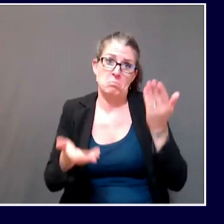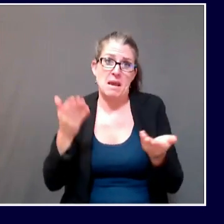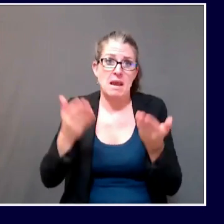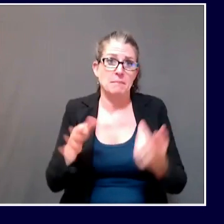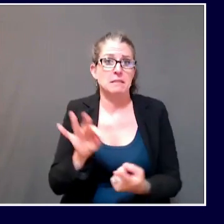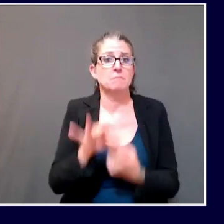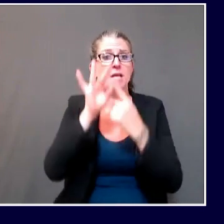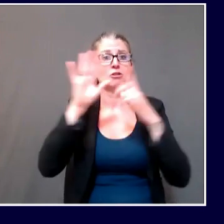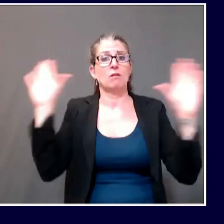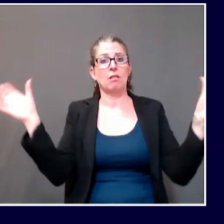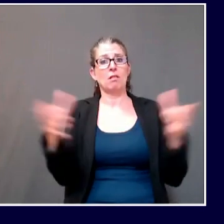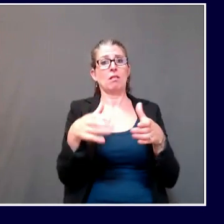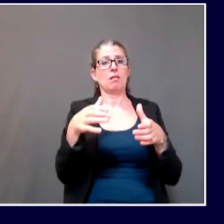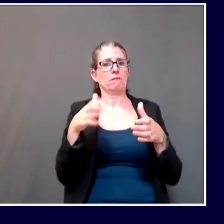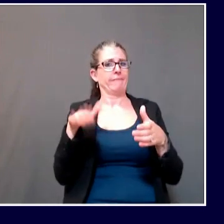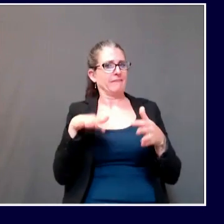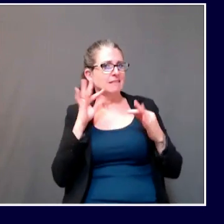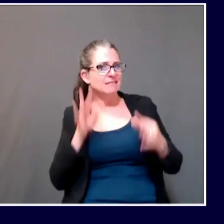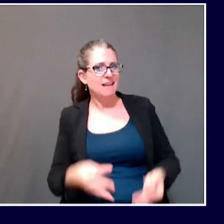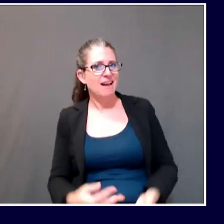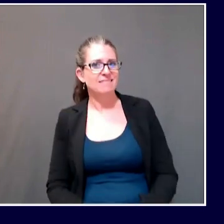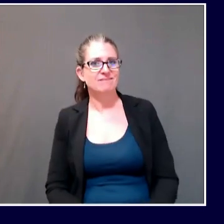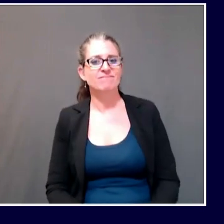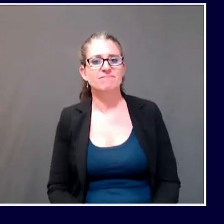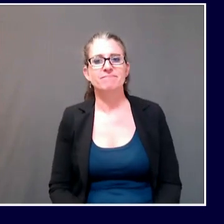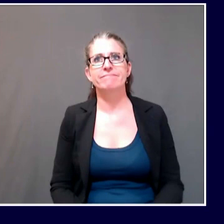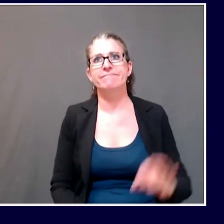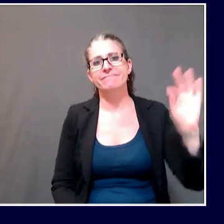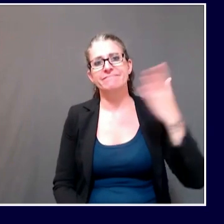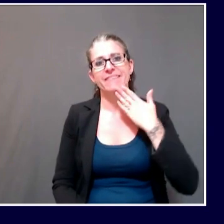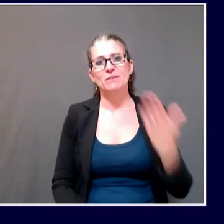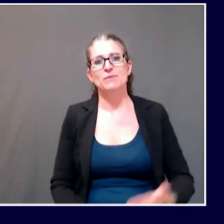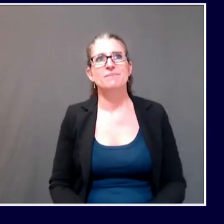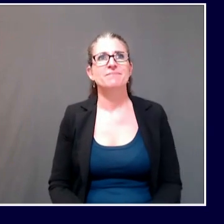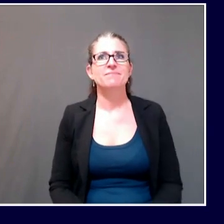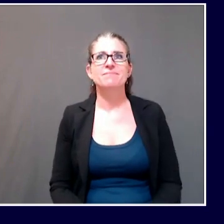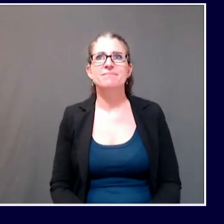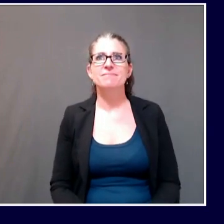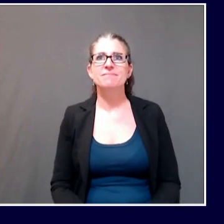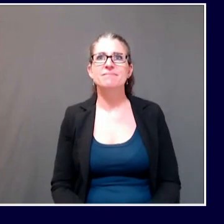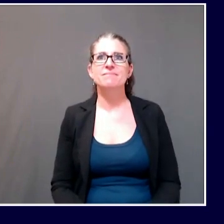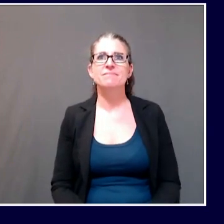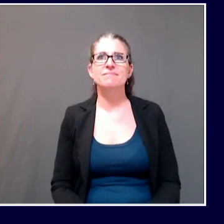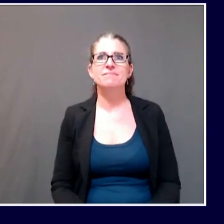Thank you, Governor. Thank you. I'm turn now to Patrick Whittle at the AP.